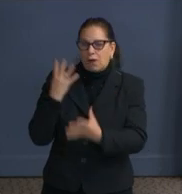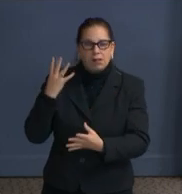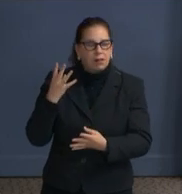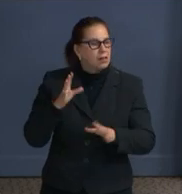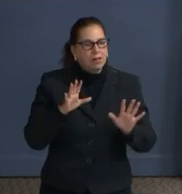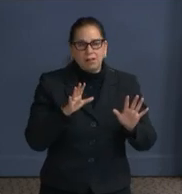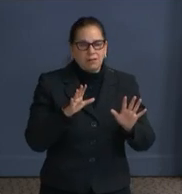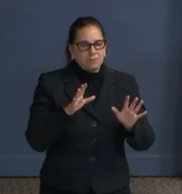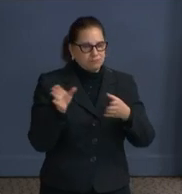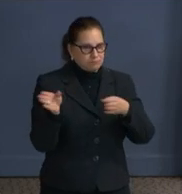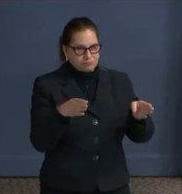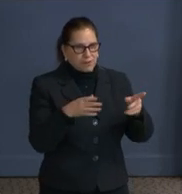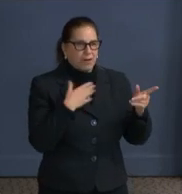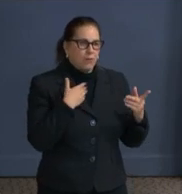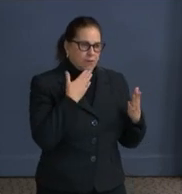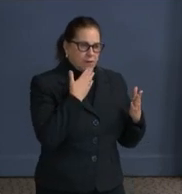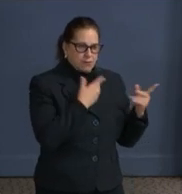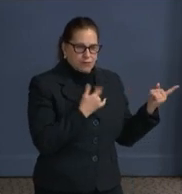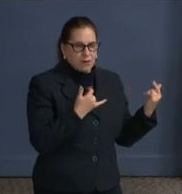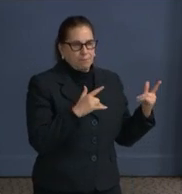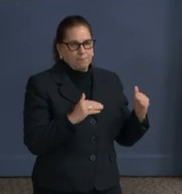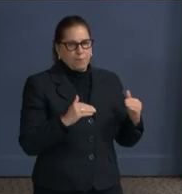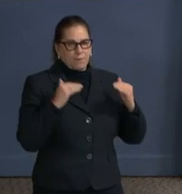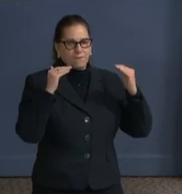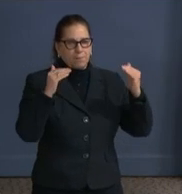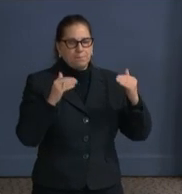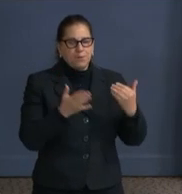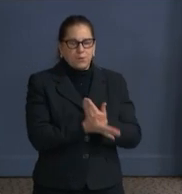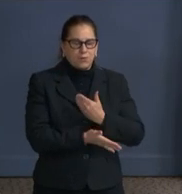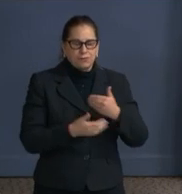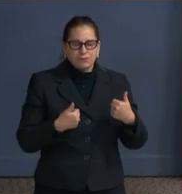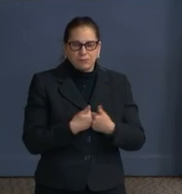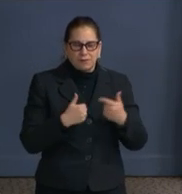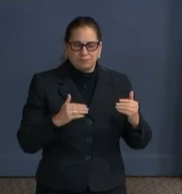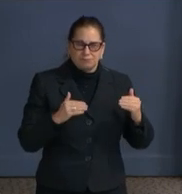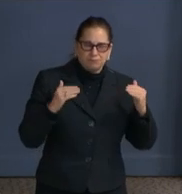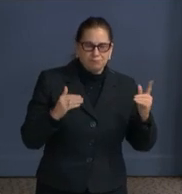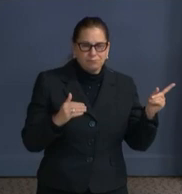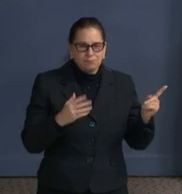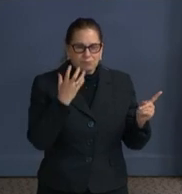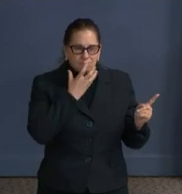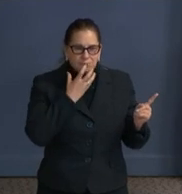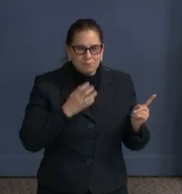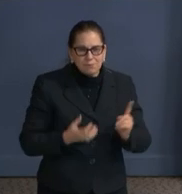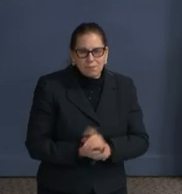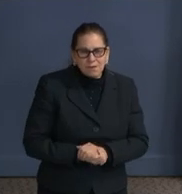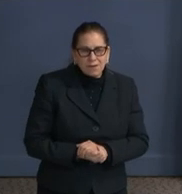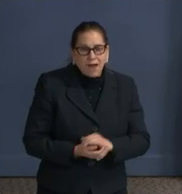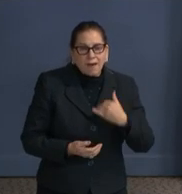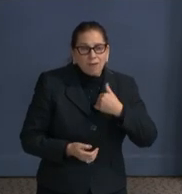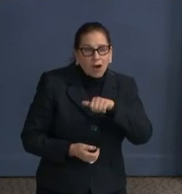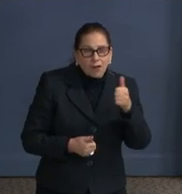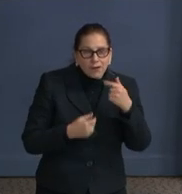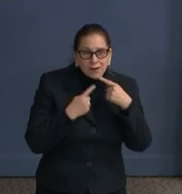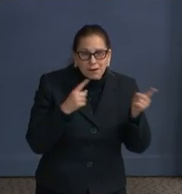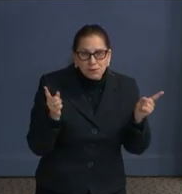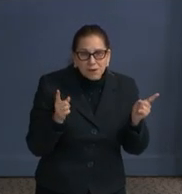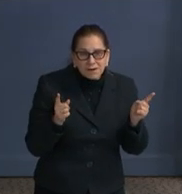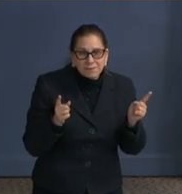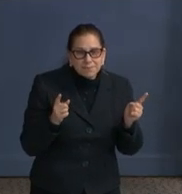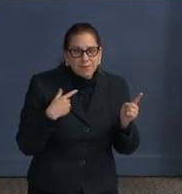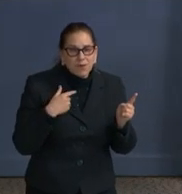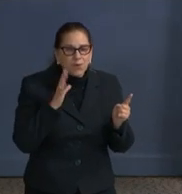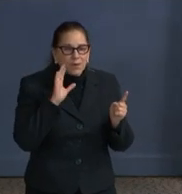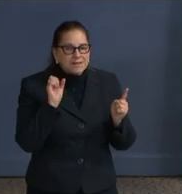stepping up to this new challenge as well. I would also like to announce that we will be sending to the